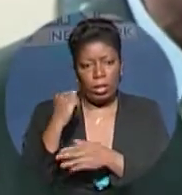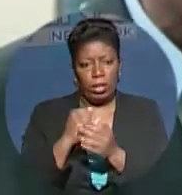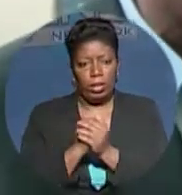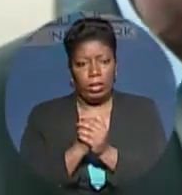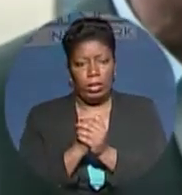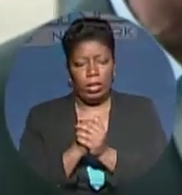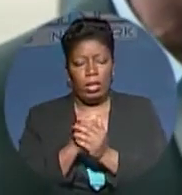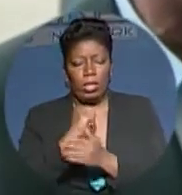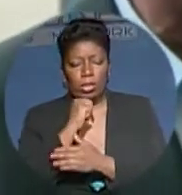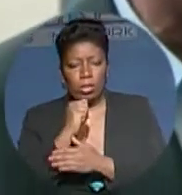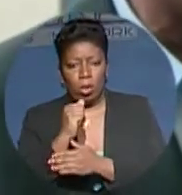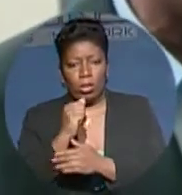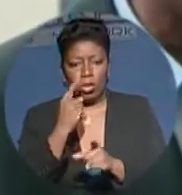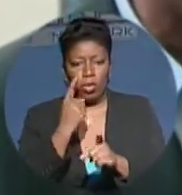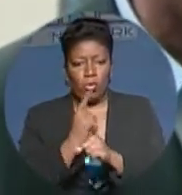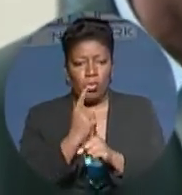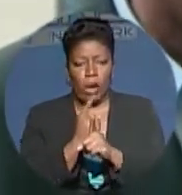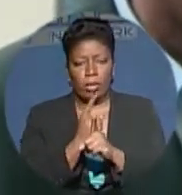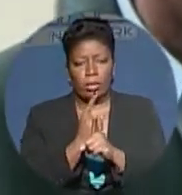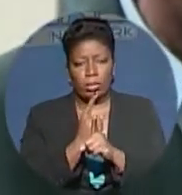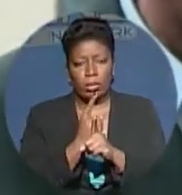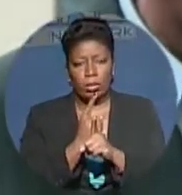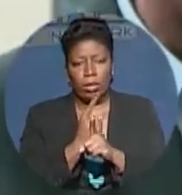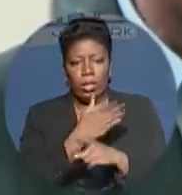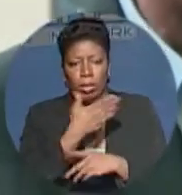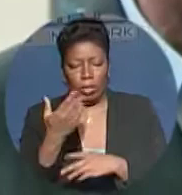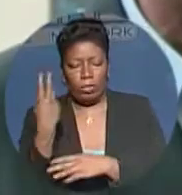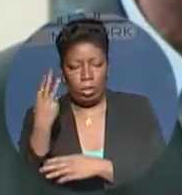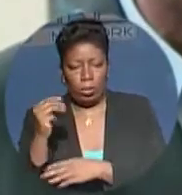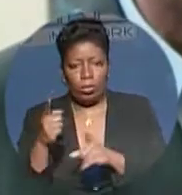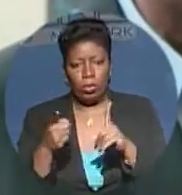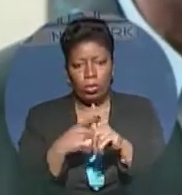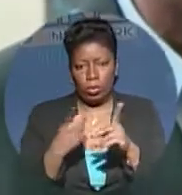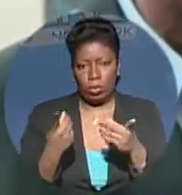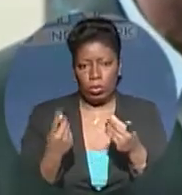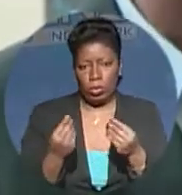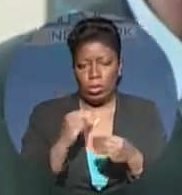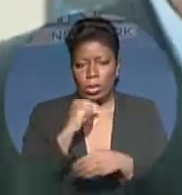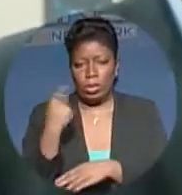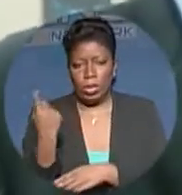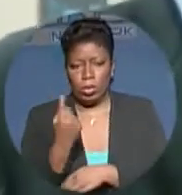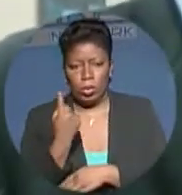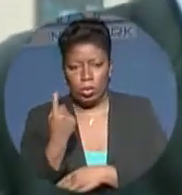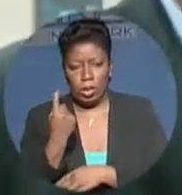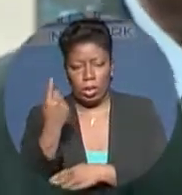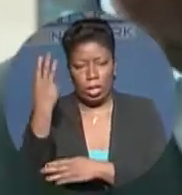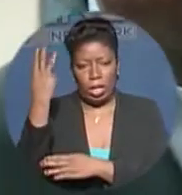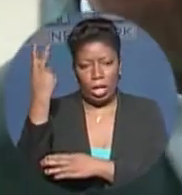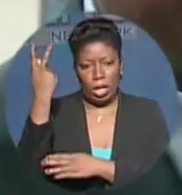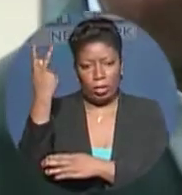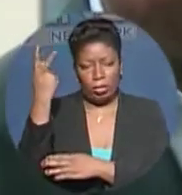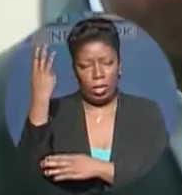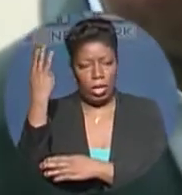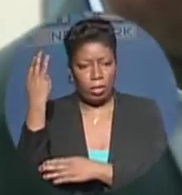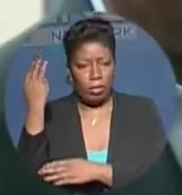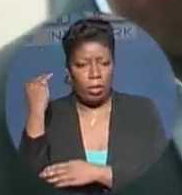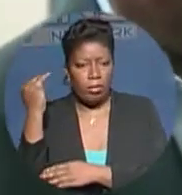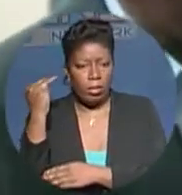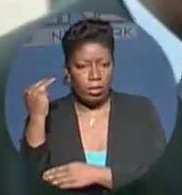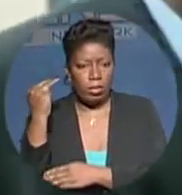proper approach to take. He's not only Prime Minister, he's just a man.